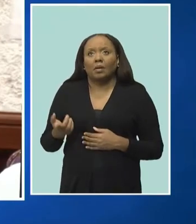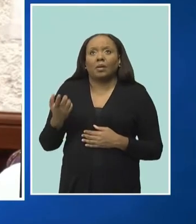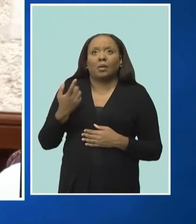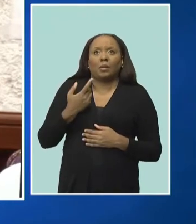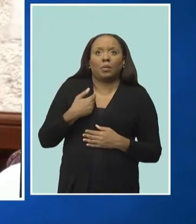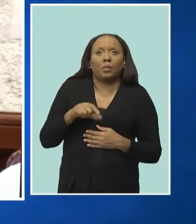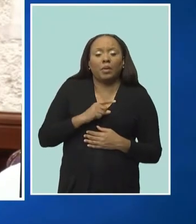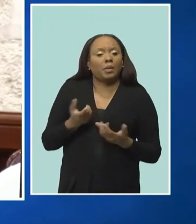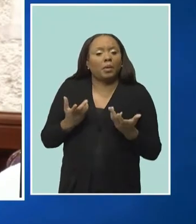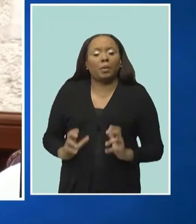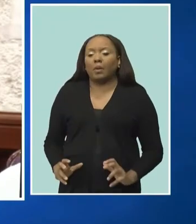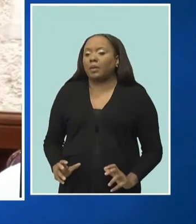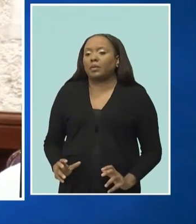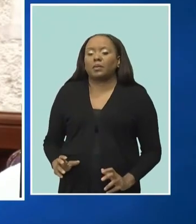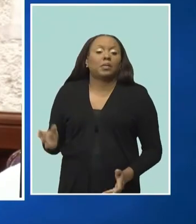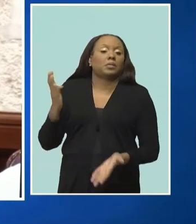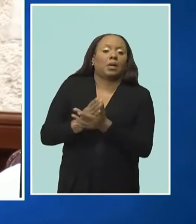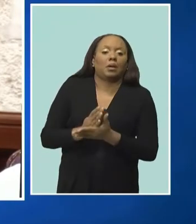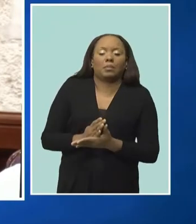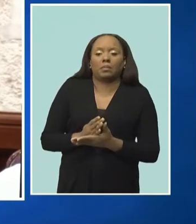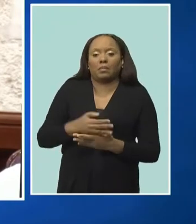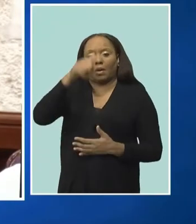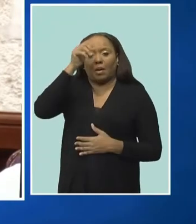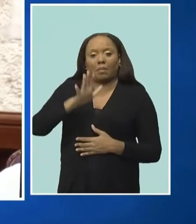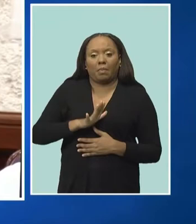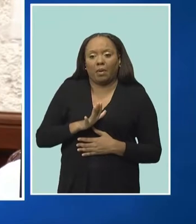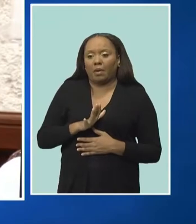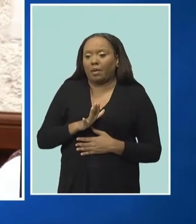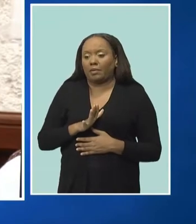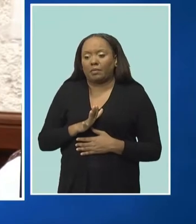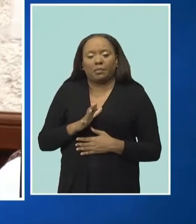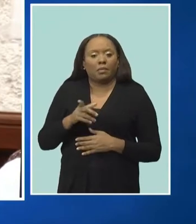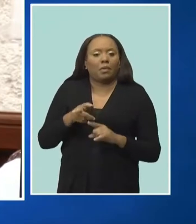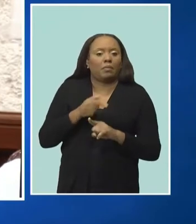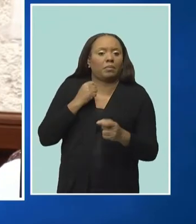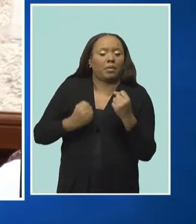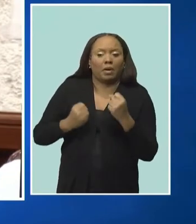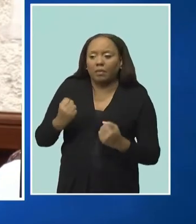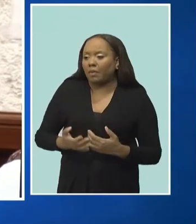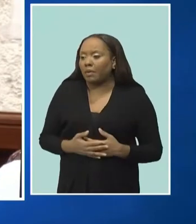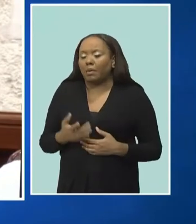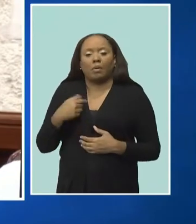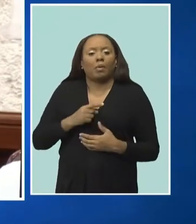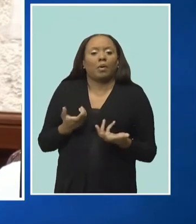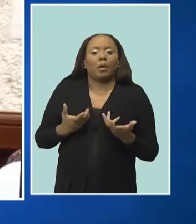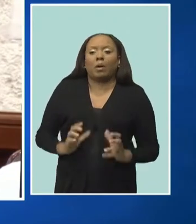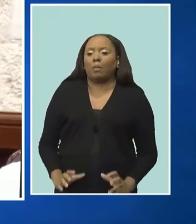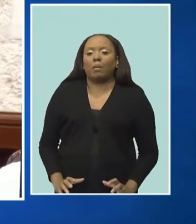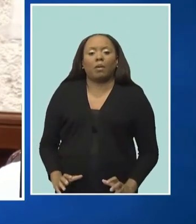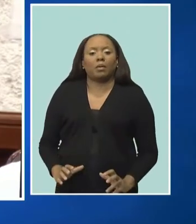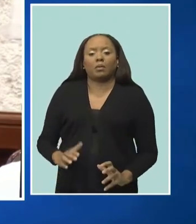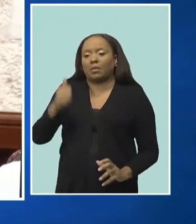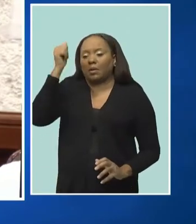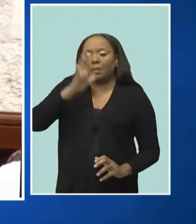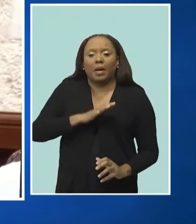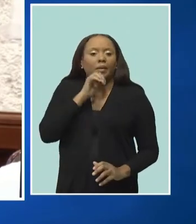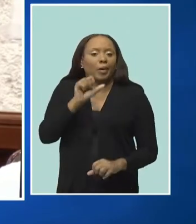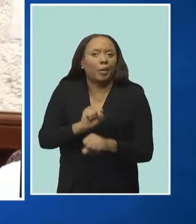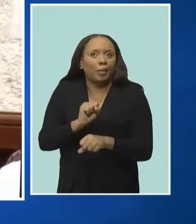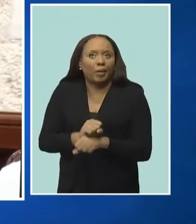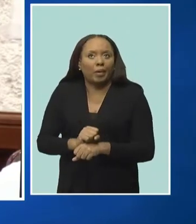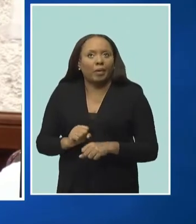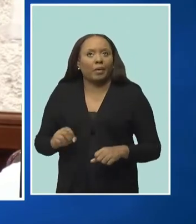that, or to make sure that vehicles are in good order on the road. We are here, potentially in this sector,